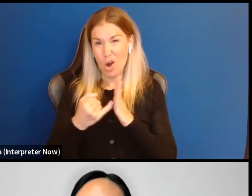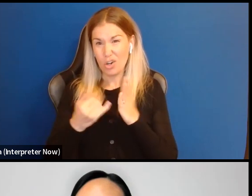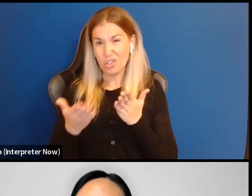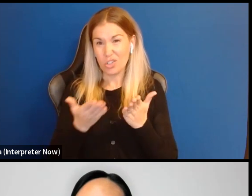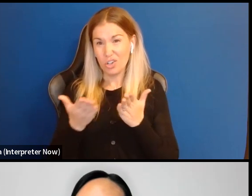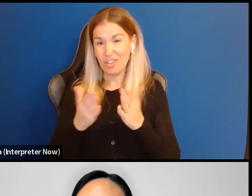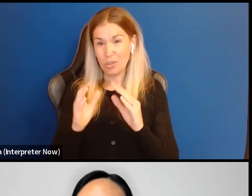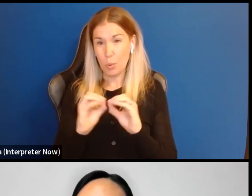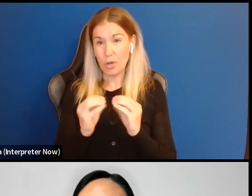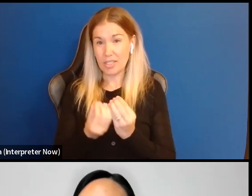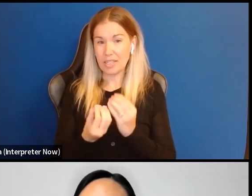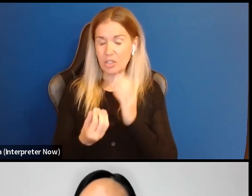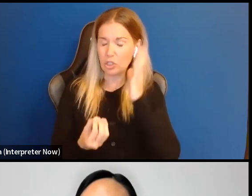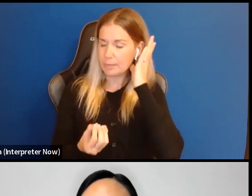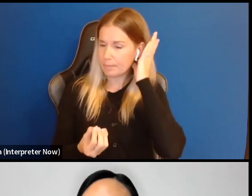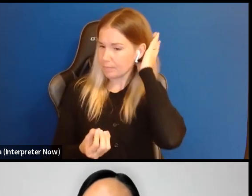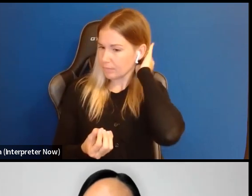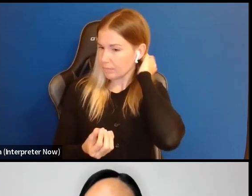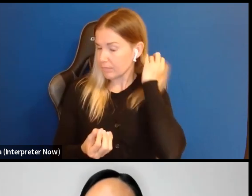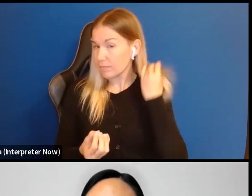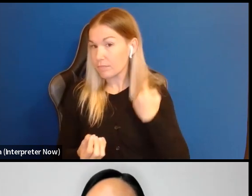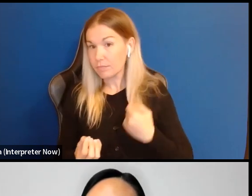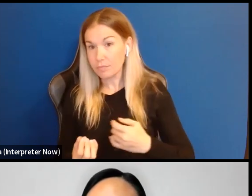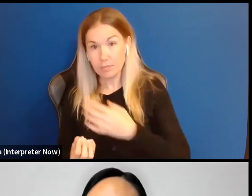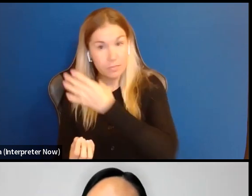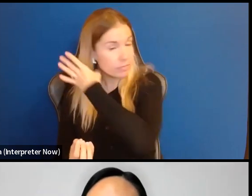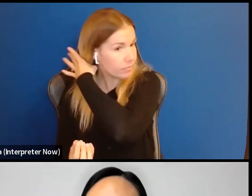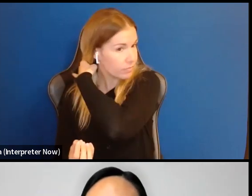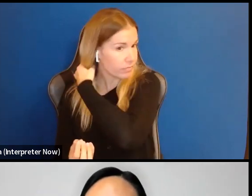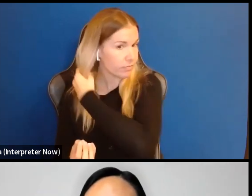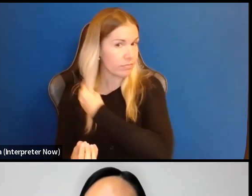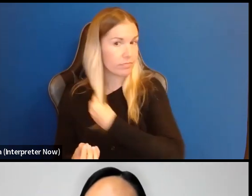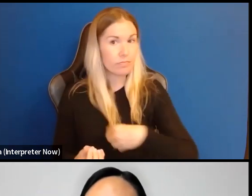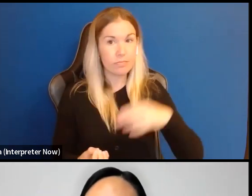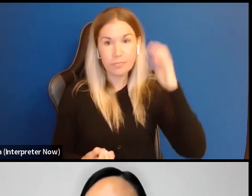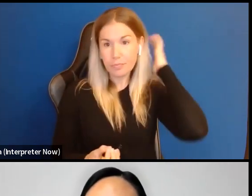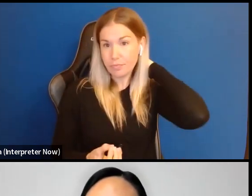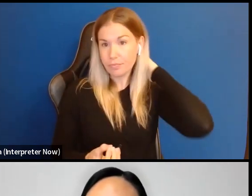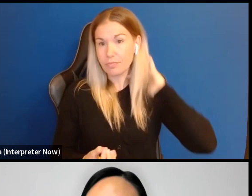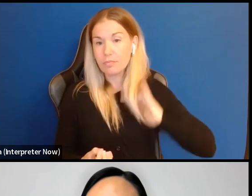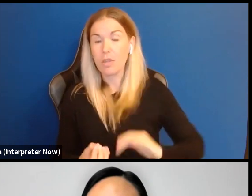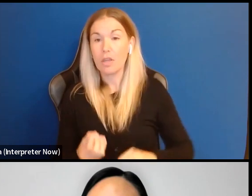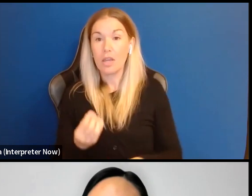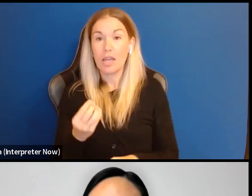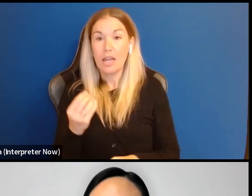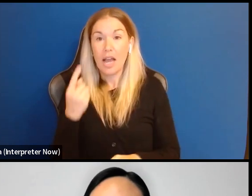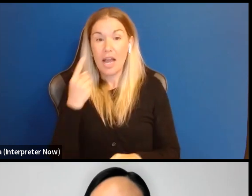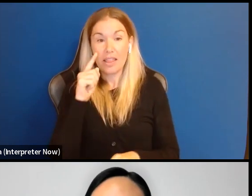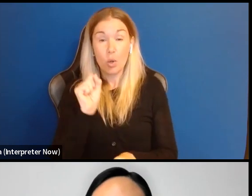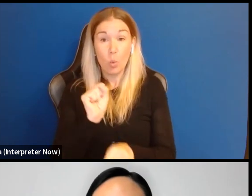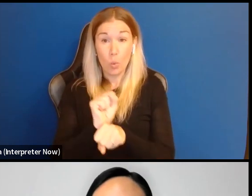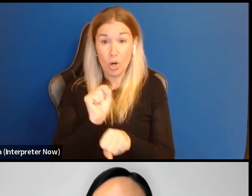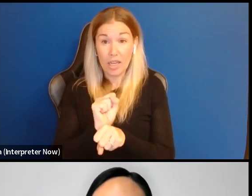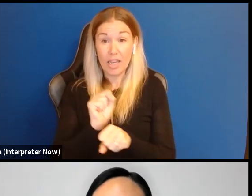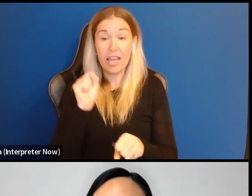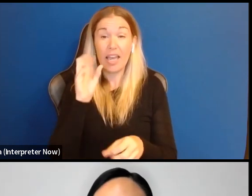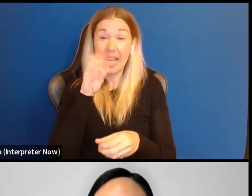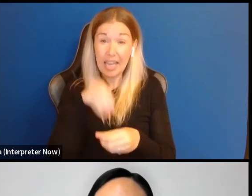that asked some questions earlier. I think working in community with,